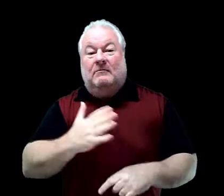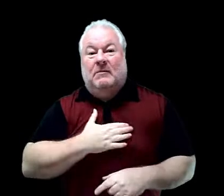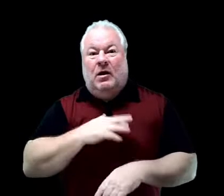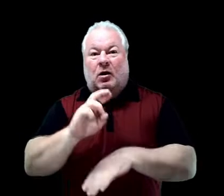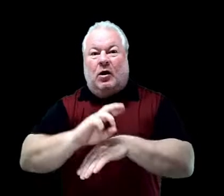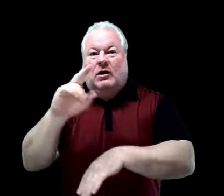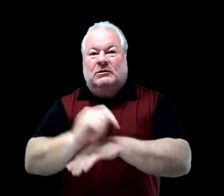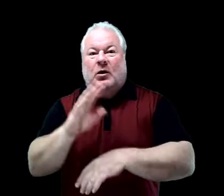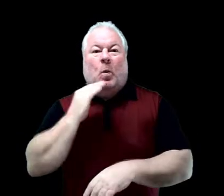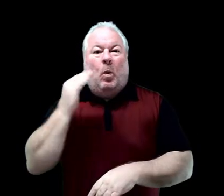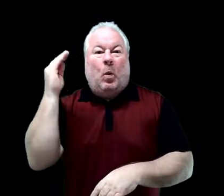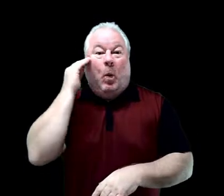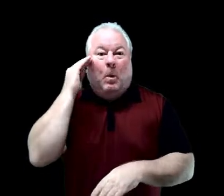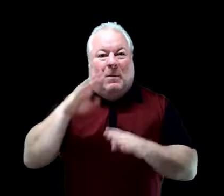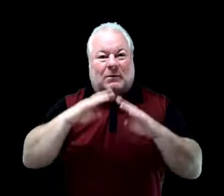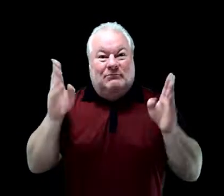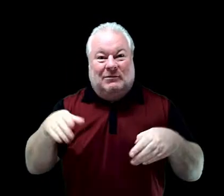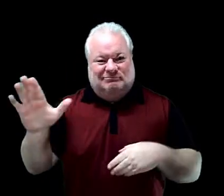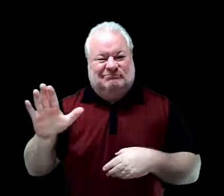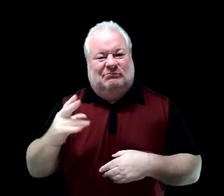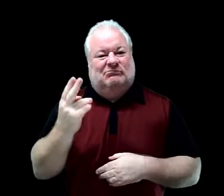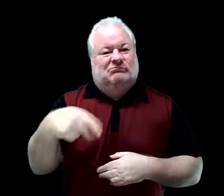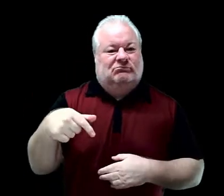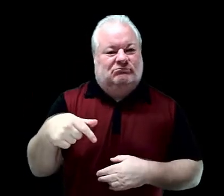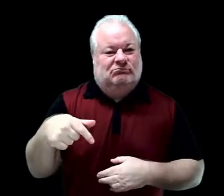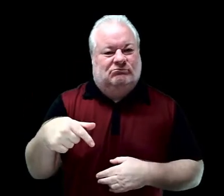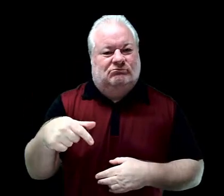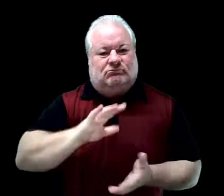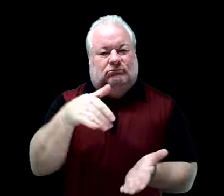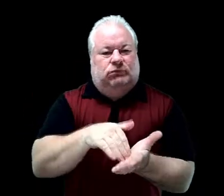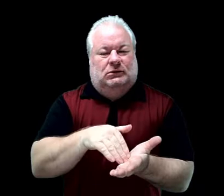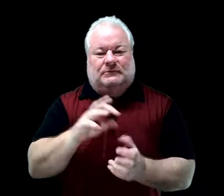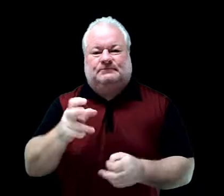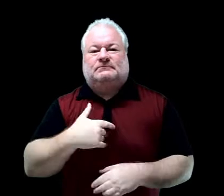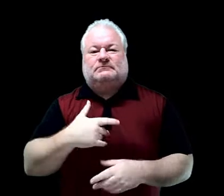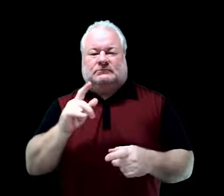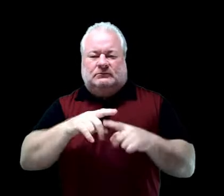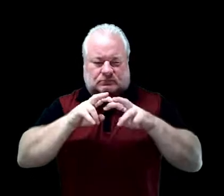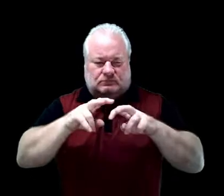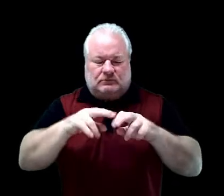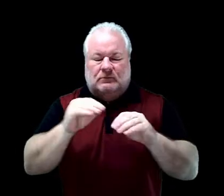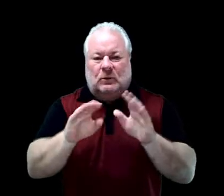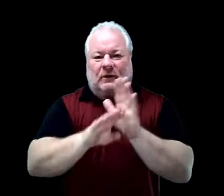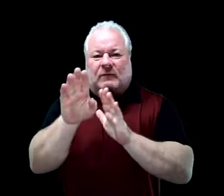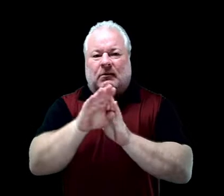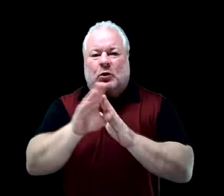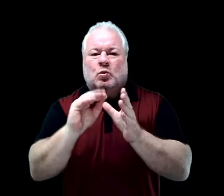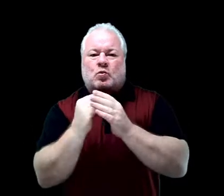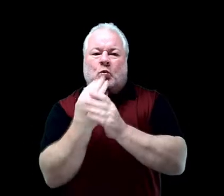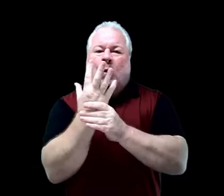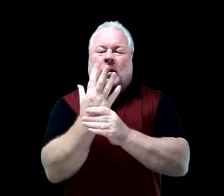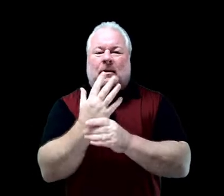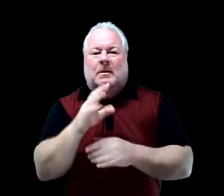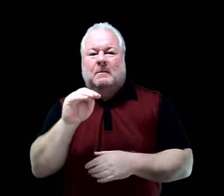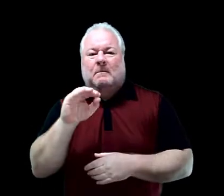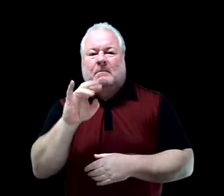her RT home headquarters. First, let's continue our study in developing a